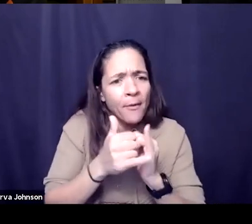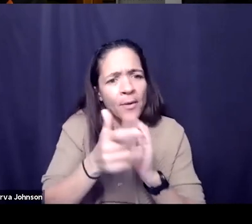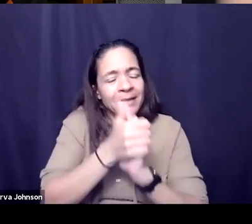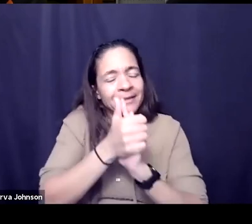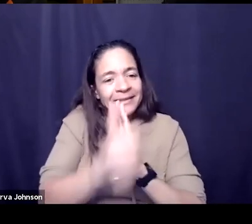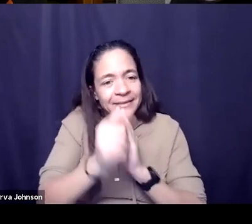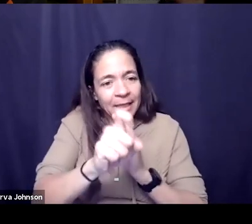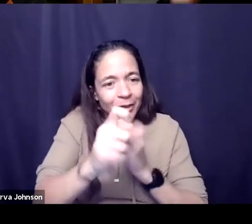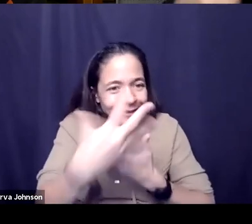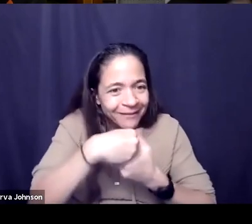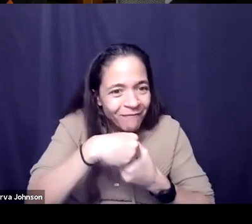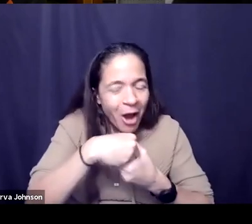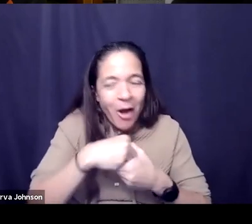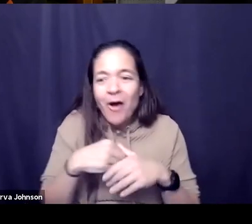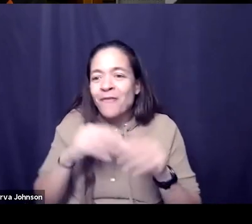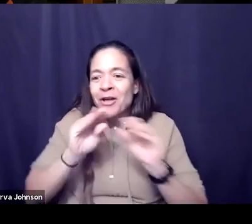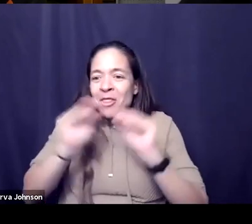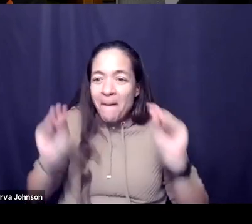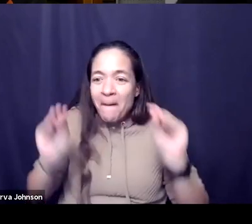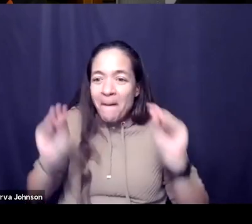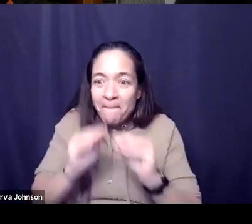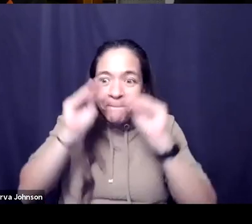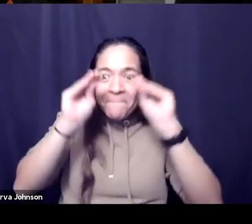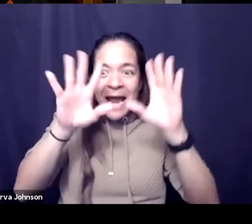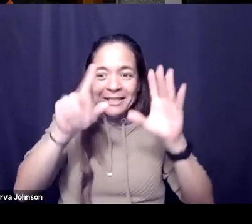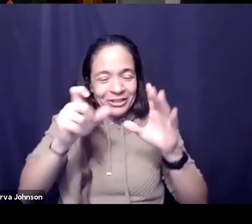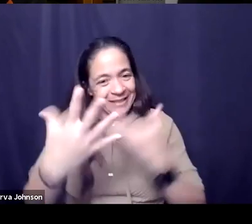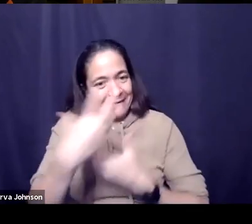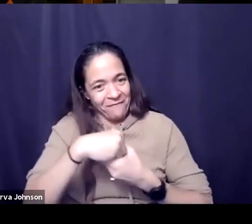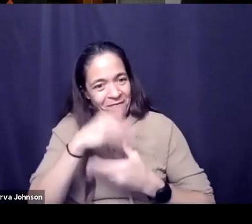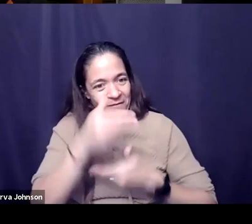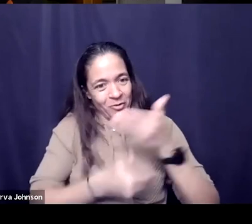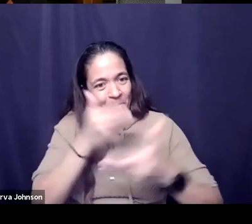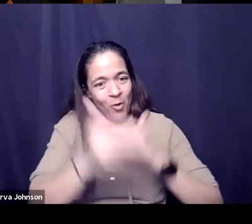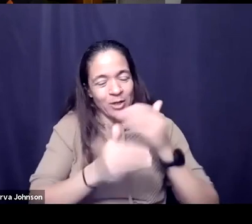what's the magic beans that you need to bring into the process yeah